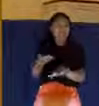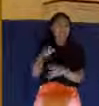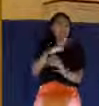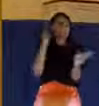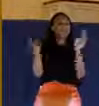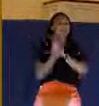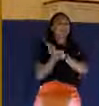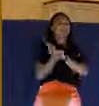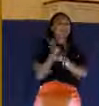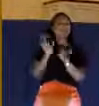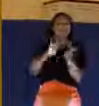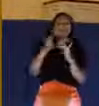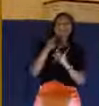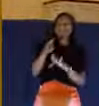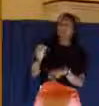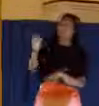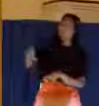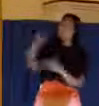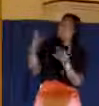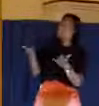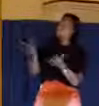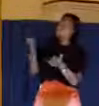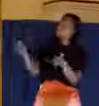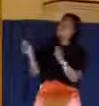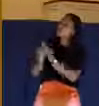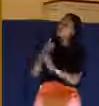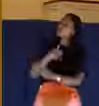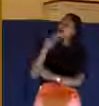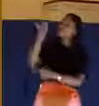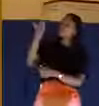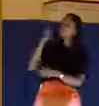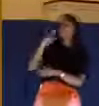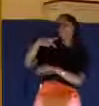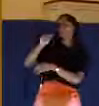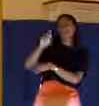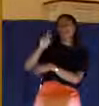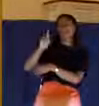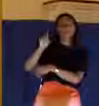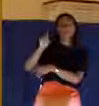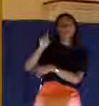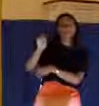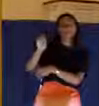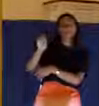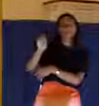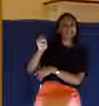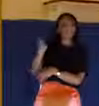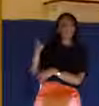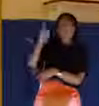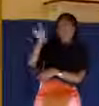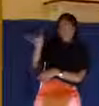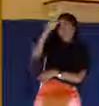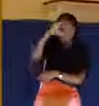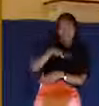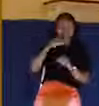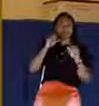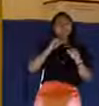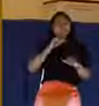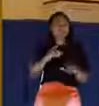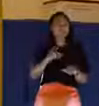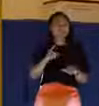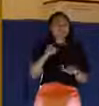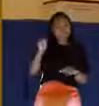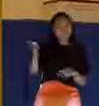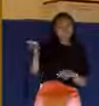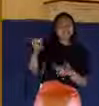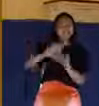Today, you're going to be with me in paradise. No sinner had better assurance than this man. When Jesus said, you're going to be with me in paradise. And you know what this tells me?